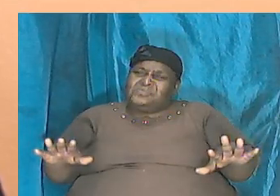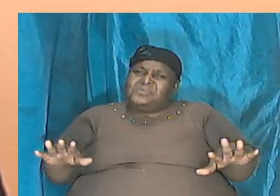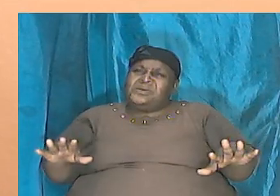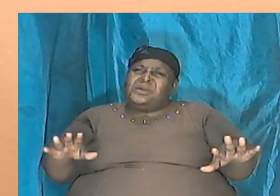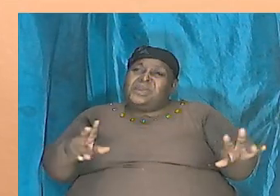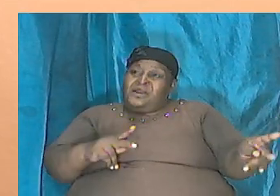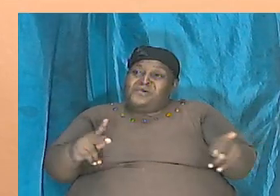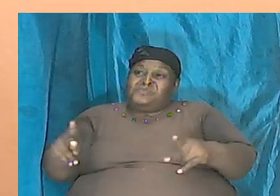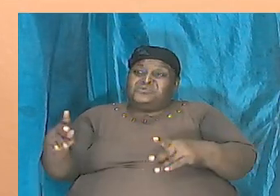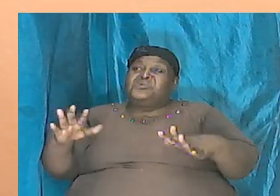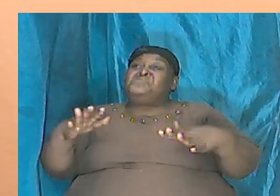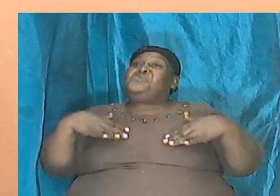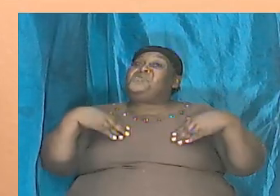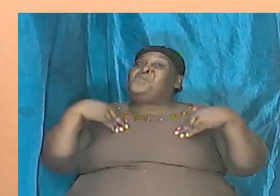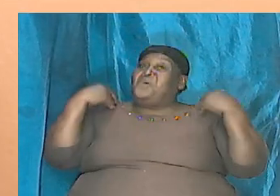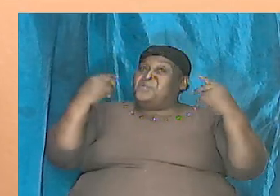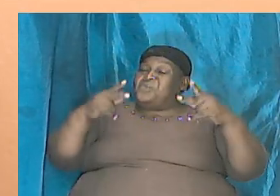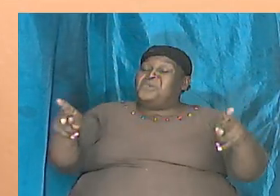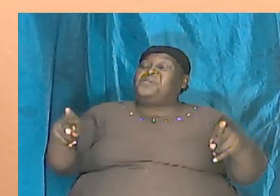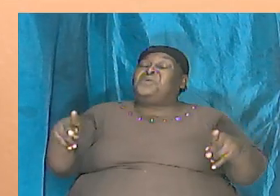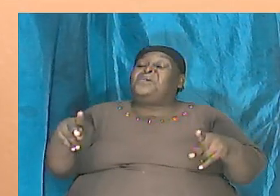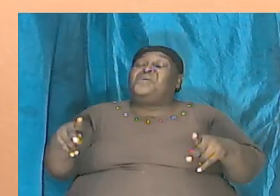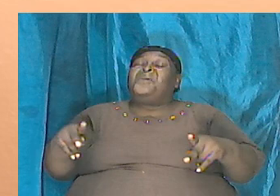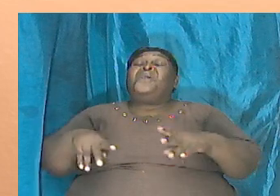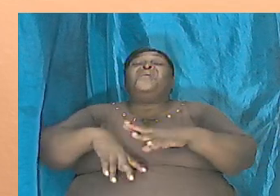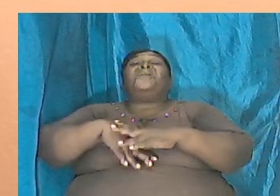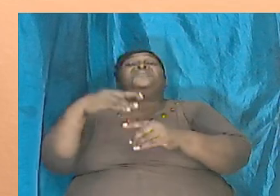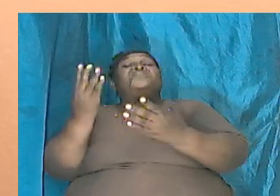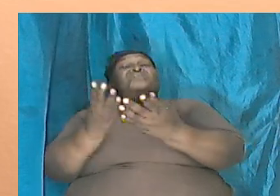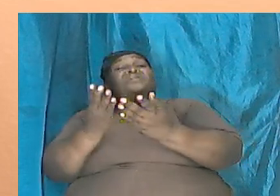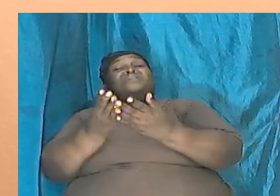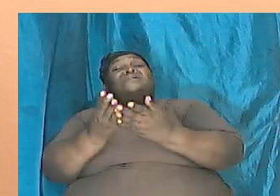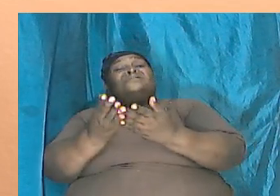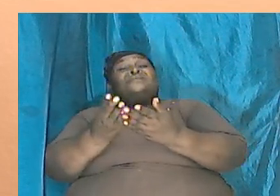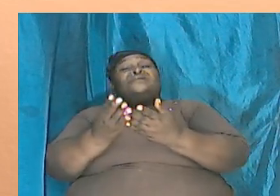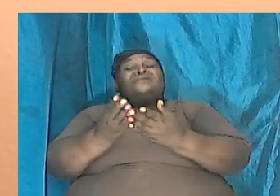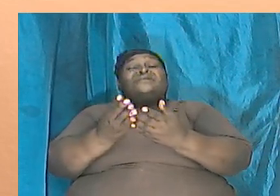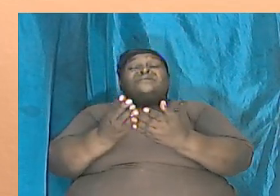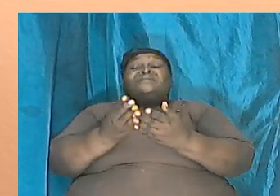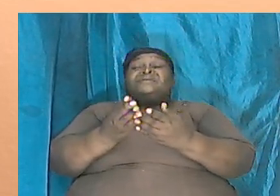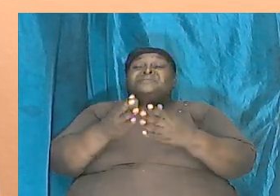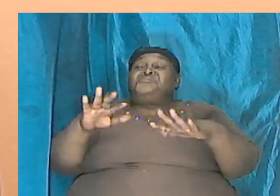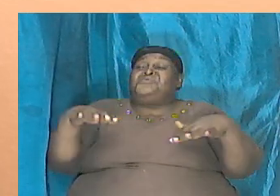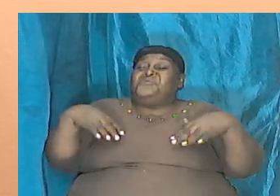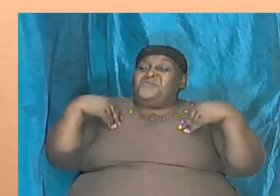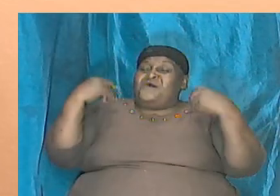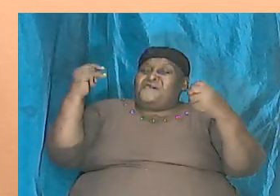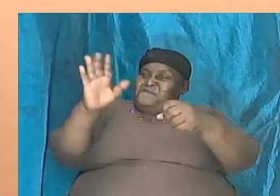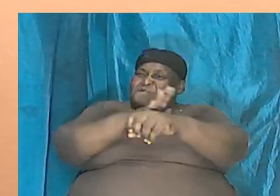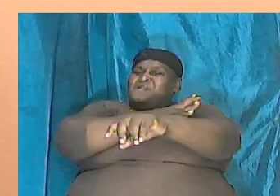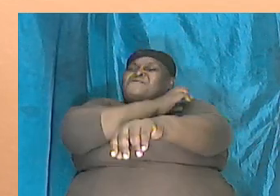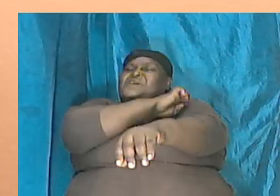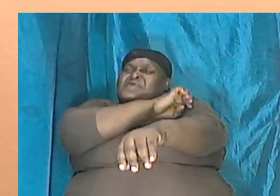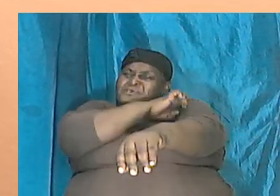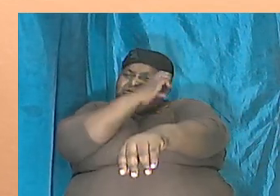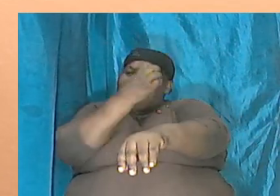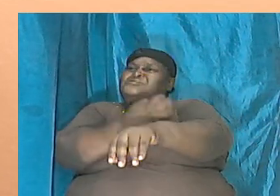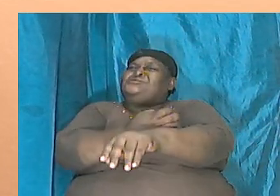that when they come out now them young and full of vim and vigor and vitality and vivacity